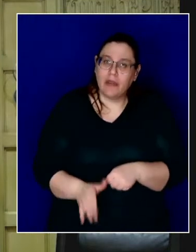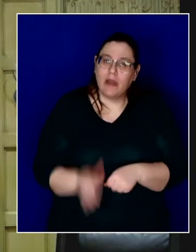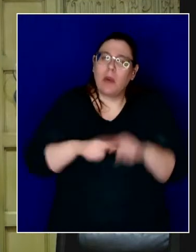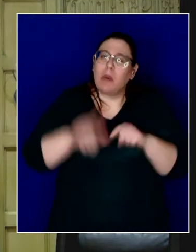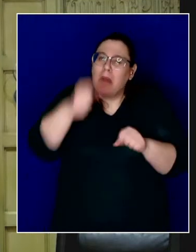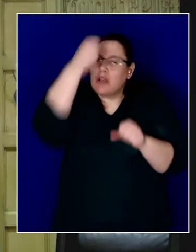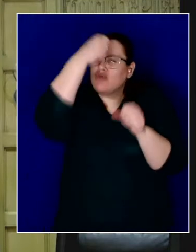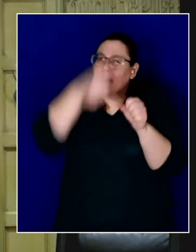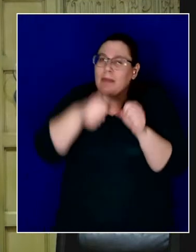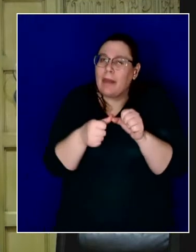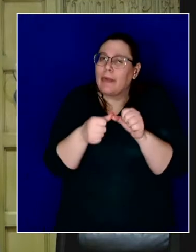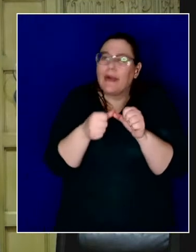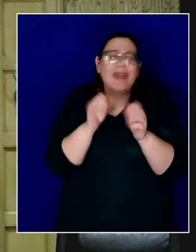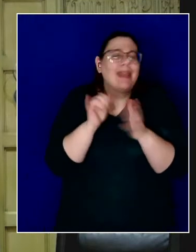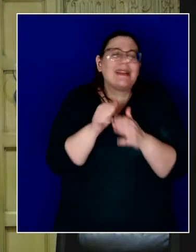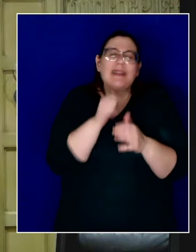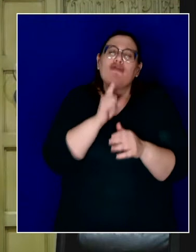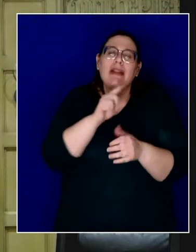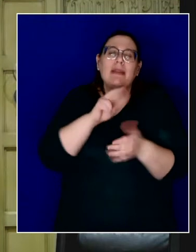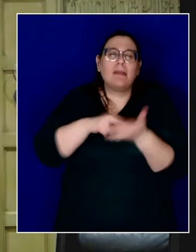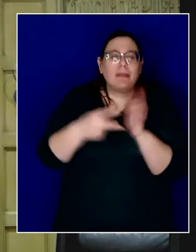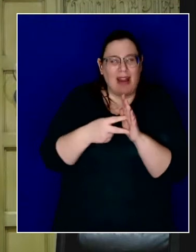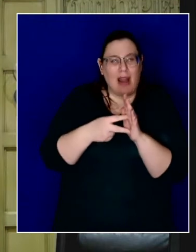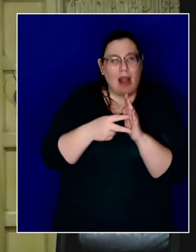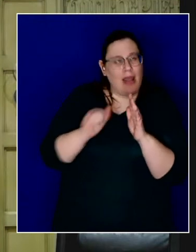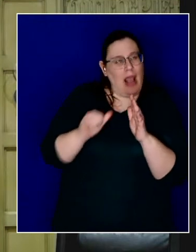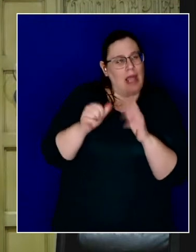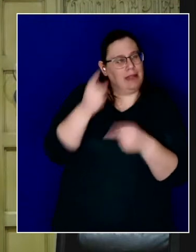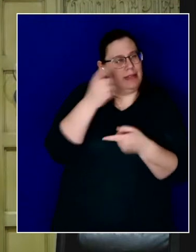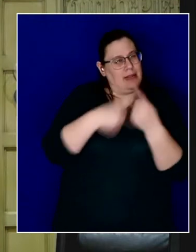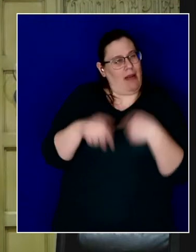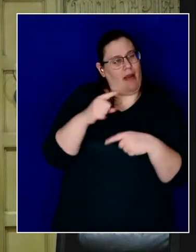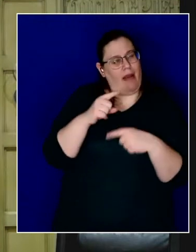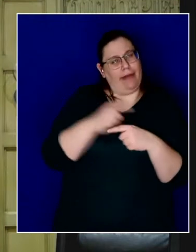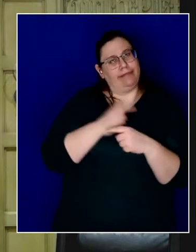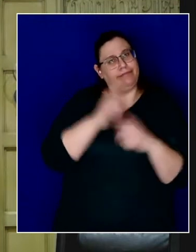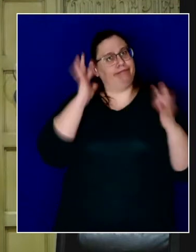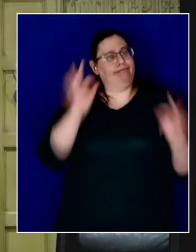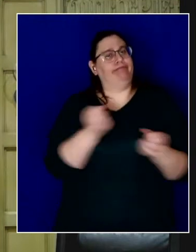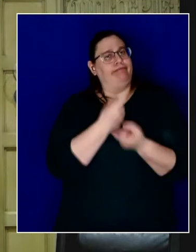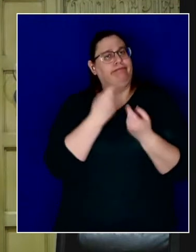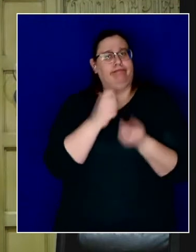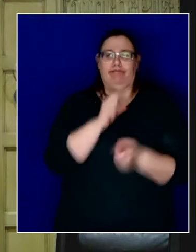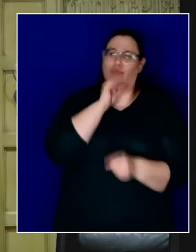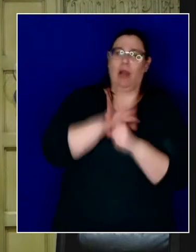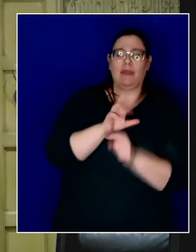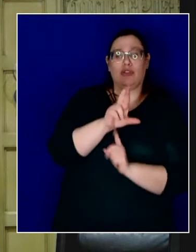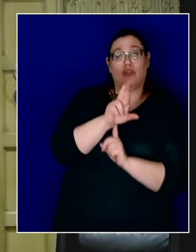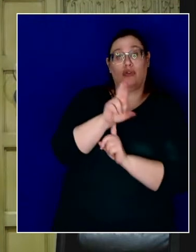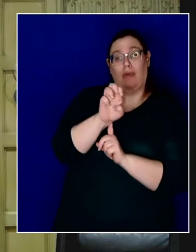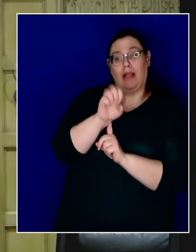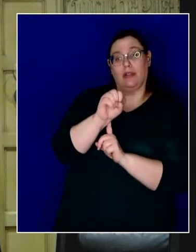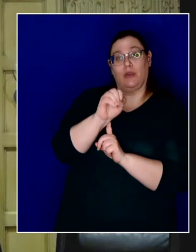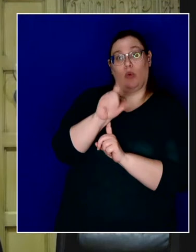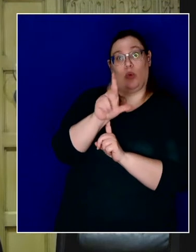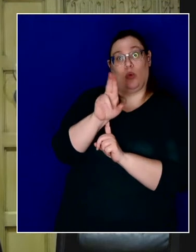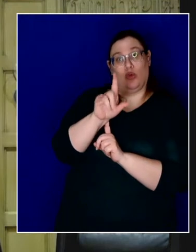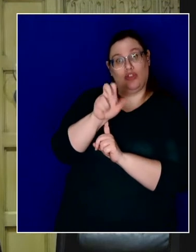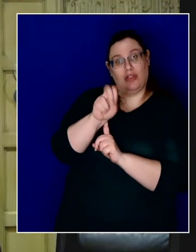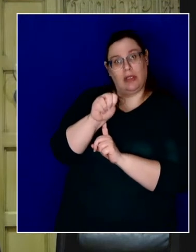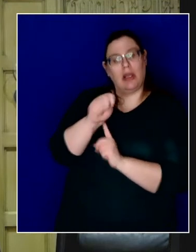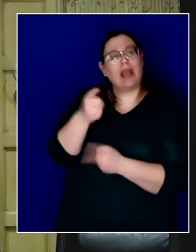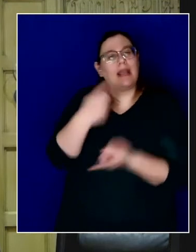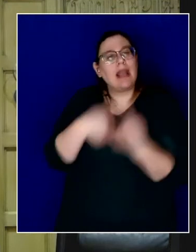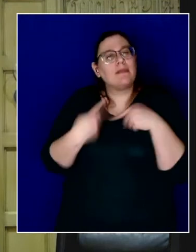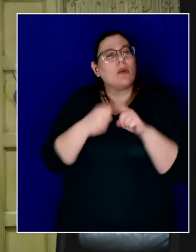that's not really what a New Year's resolution is about, because the word resolve actually comes from a term that means to set